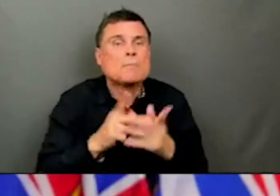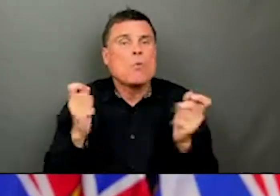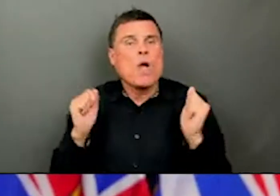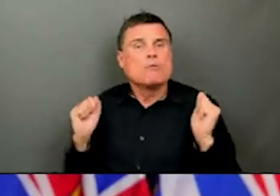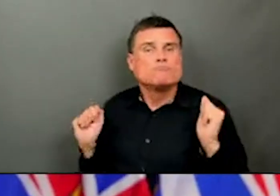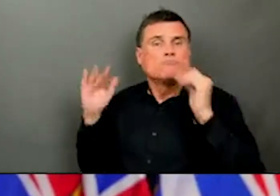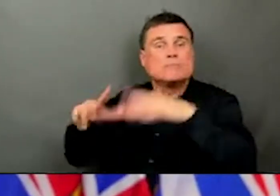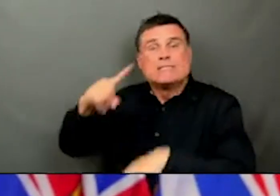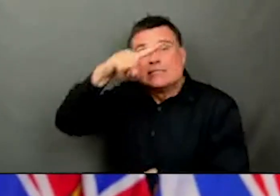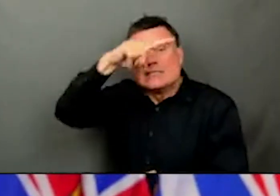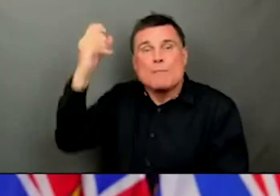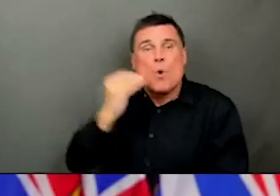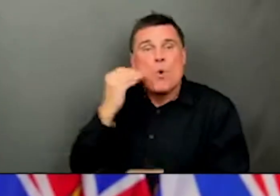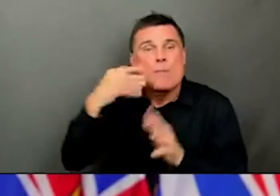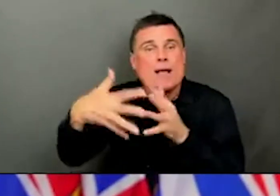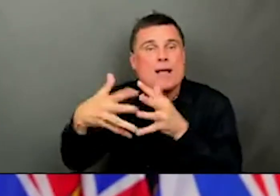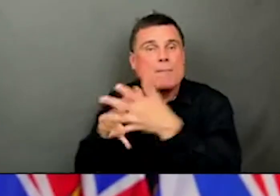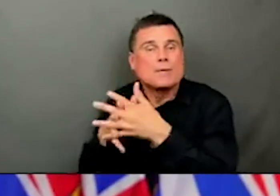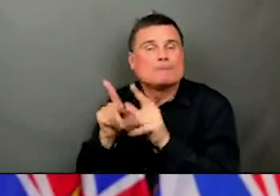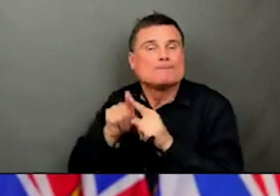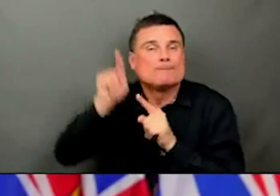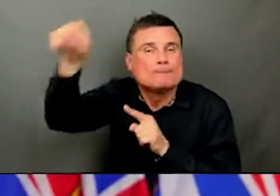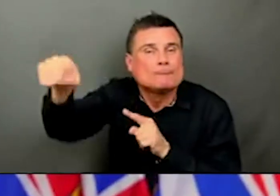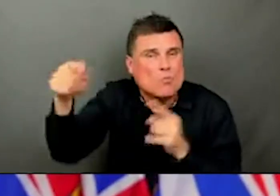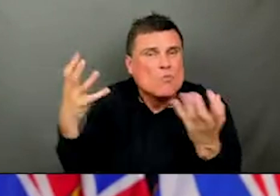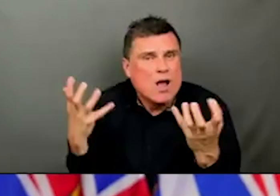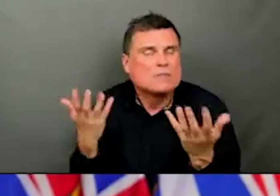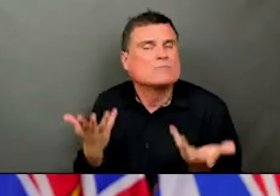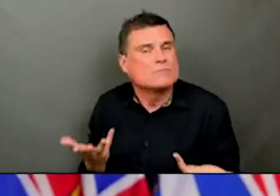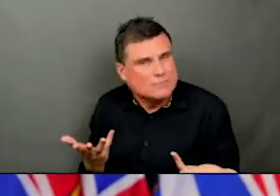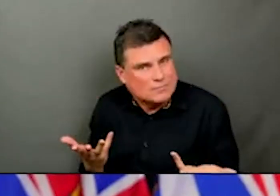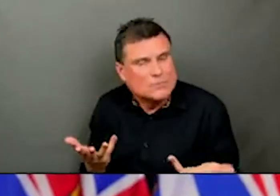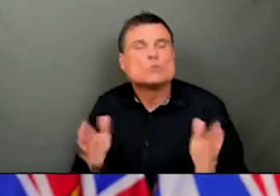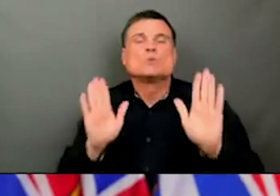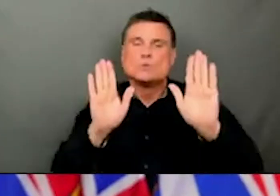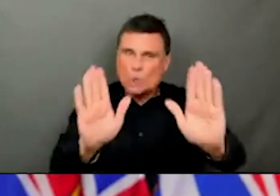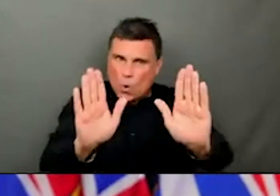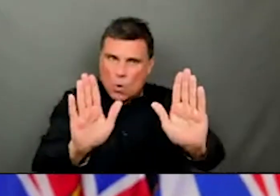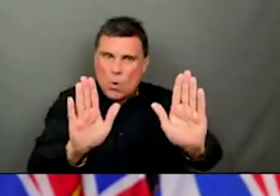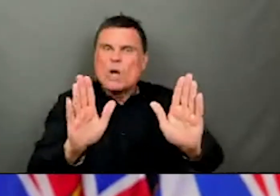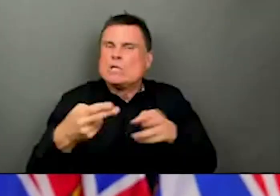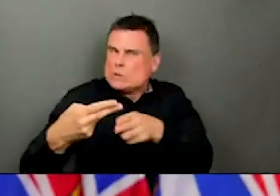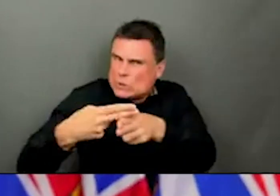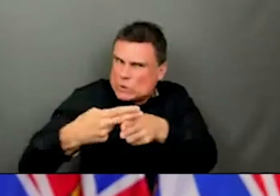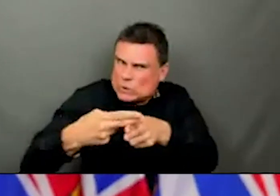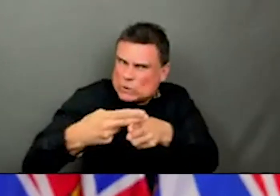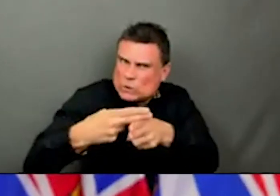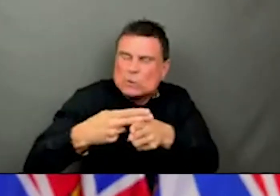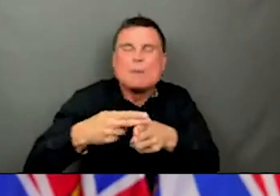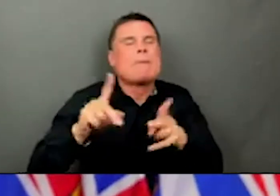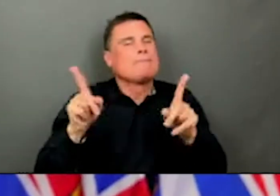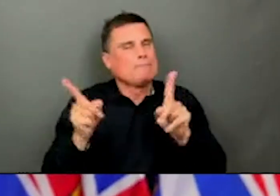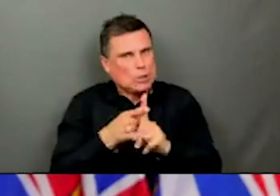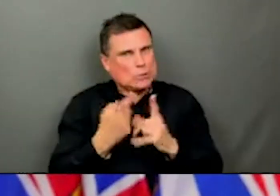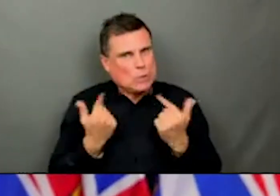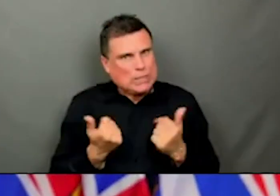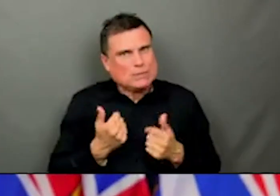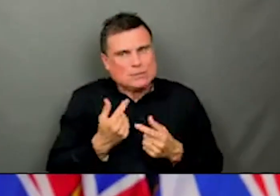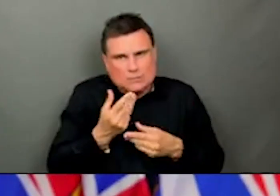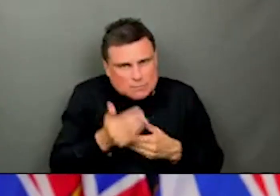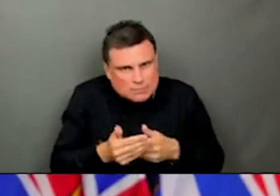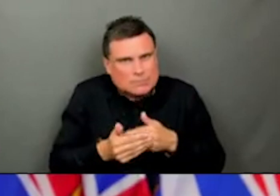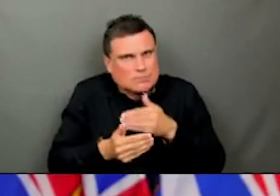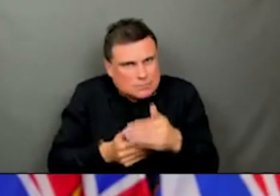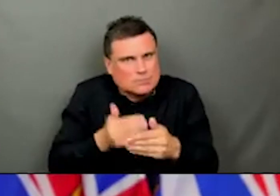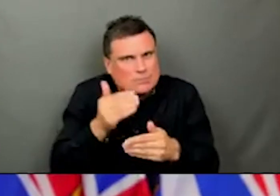just around the corner but it has to be a slow and methodical approach. We're confident that come July we're going to be in a much better place.